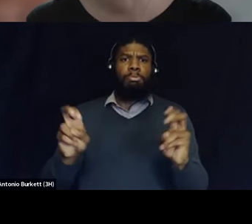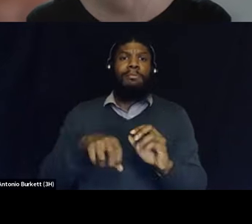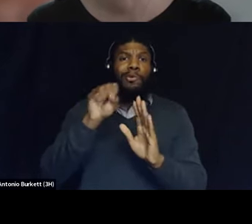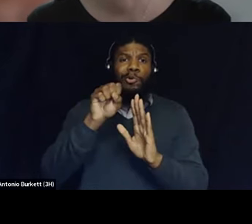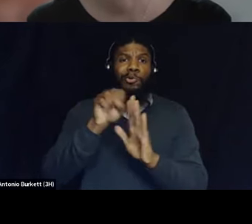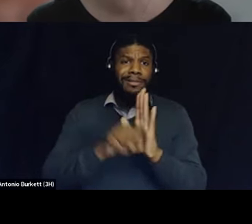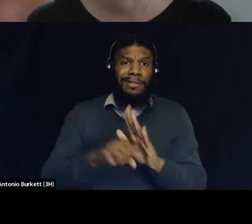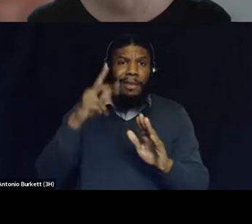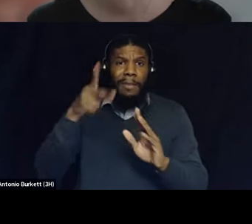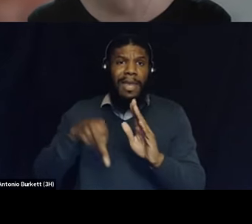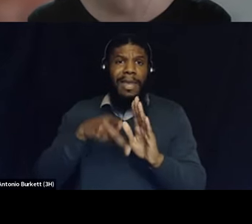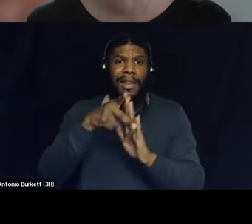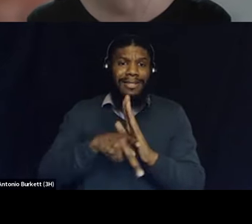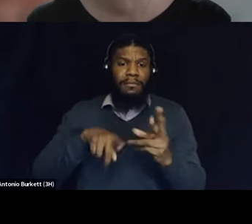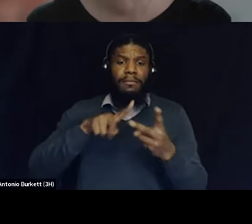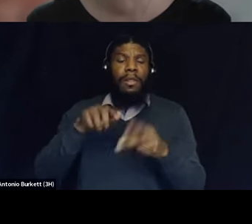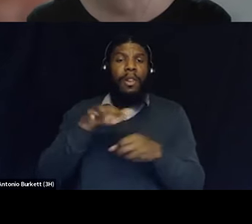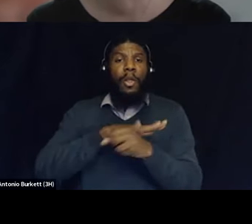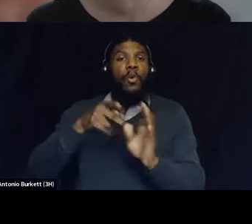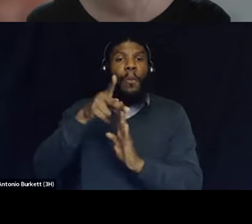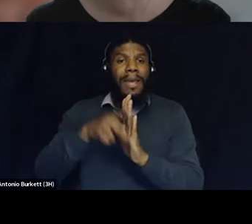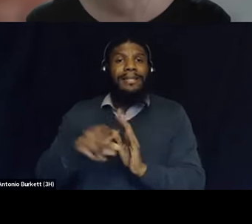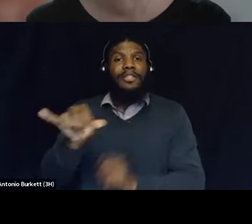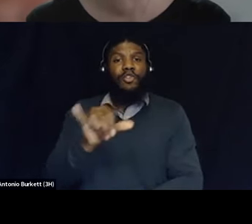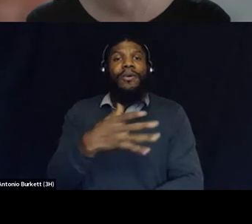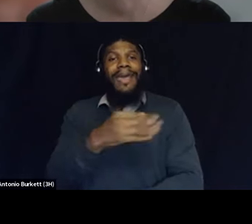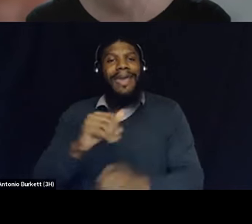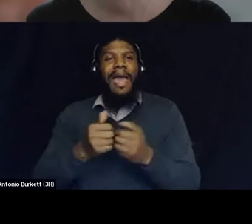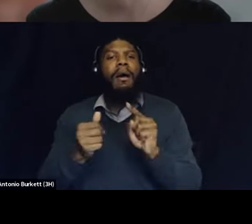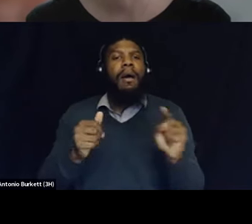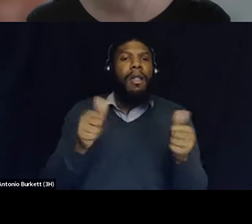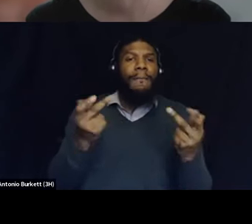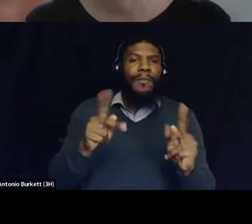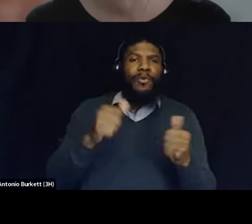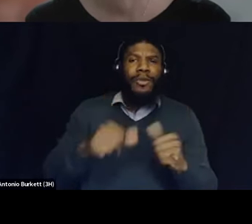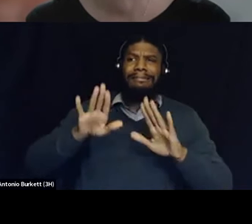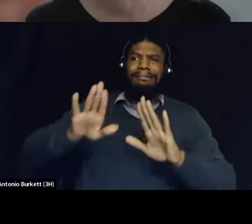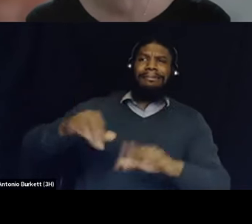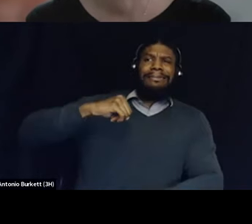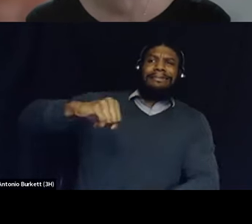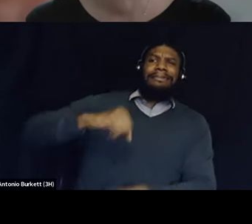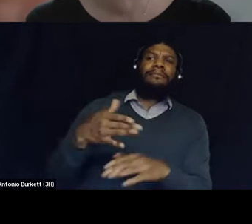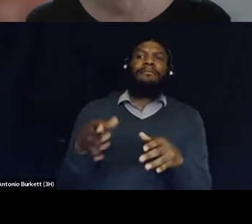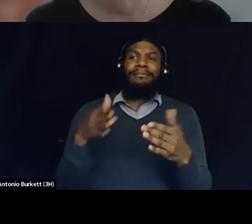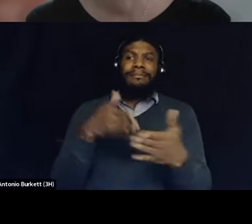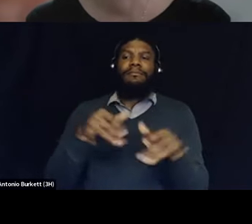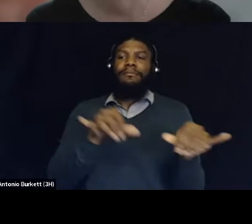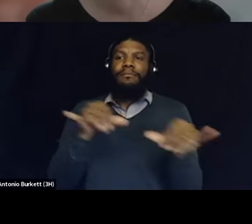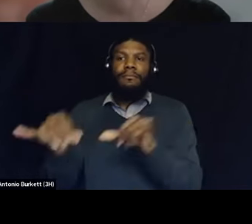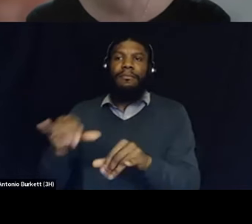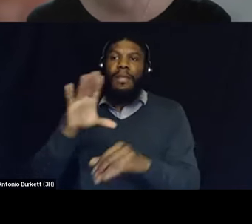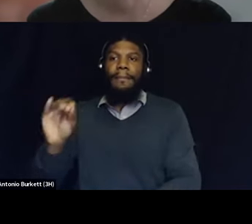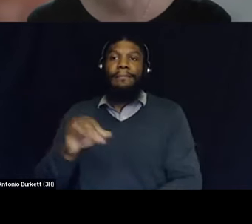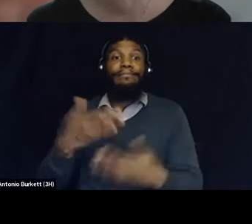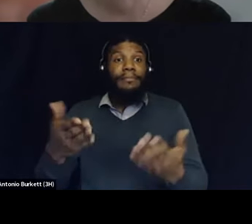but also about how other other players can push back against these same companies lexus nexus is not known